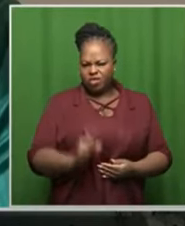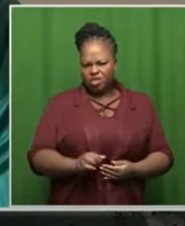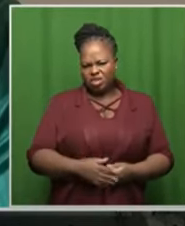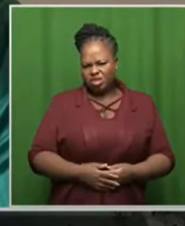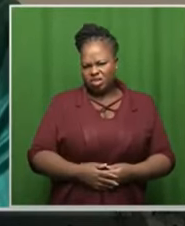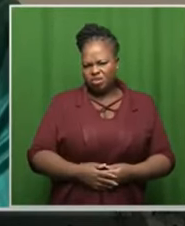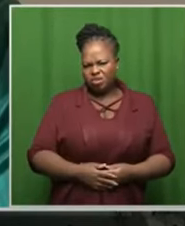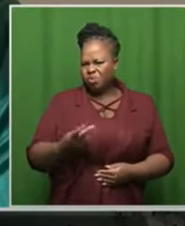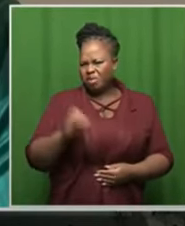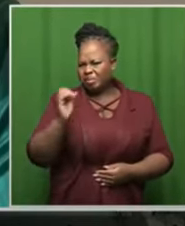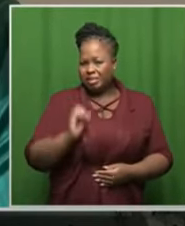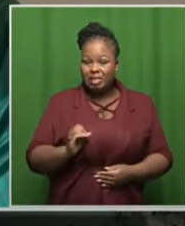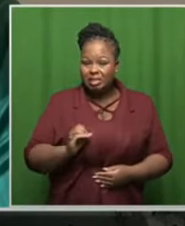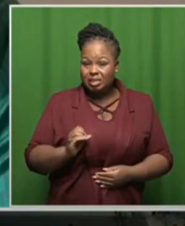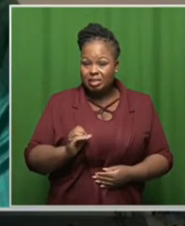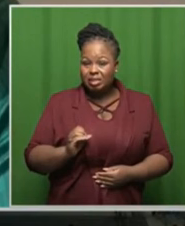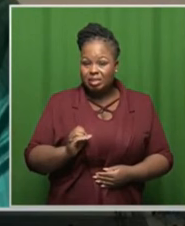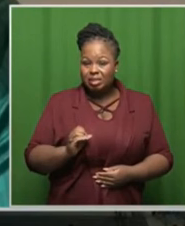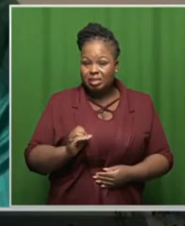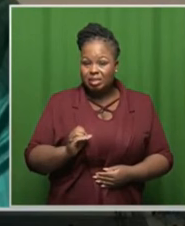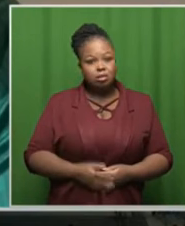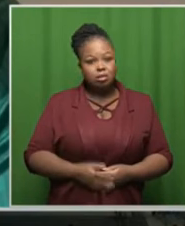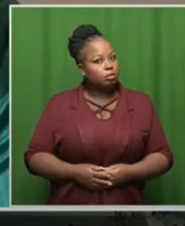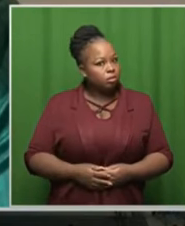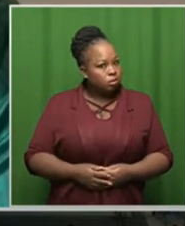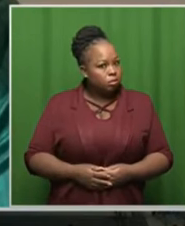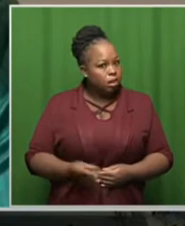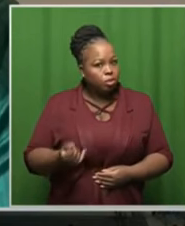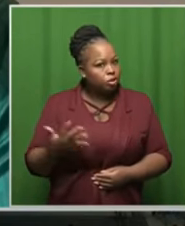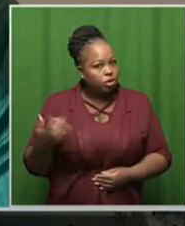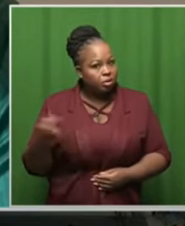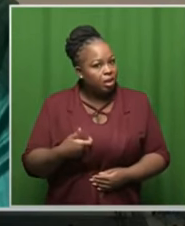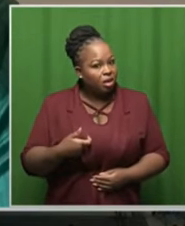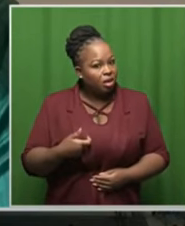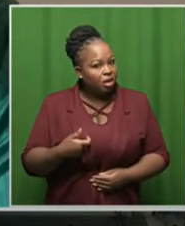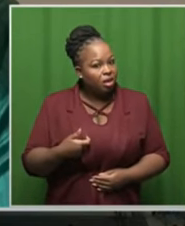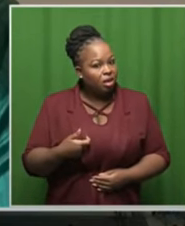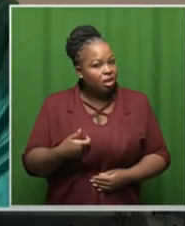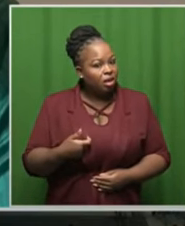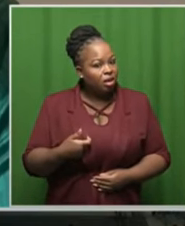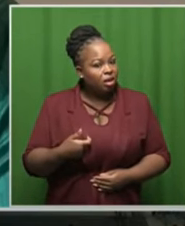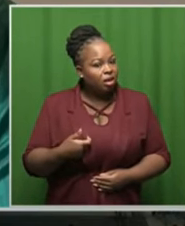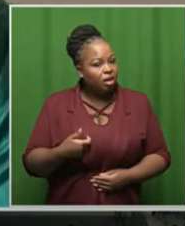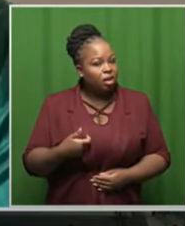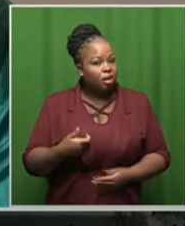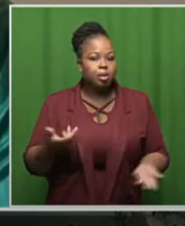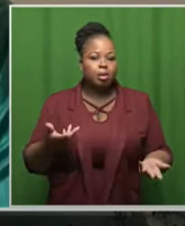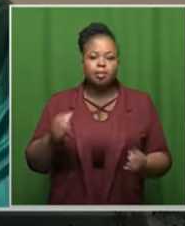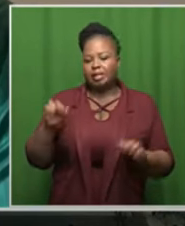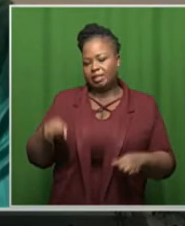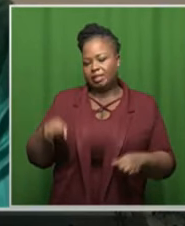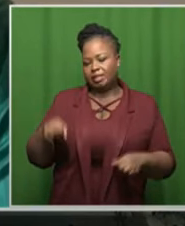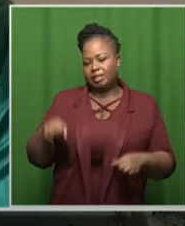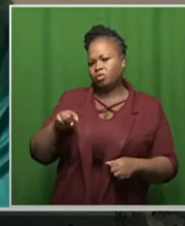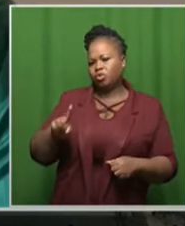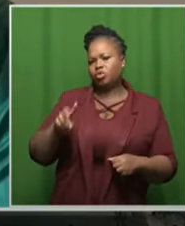about a 20 stake and how much are they trying to pay us for that but here's the issue 1